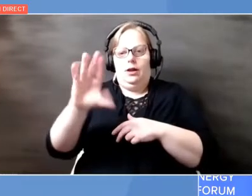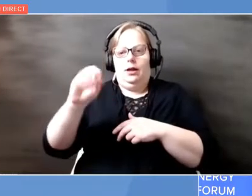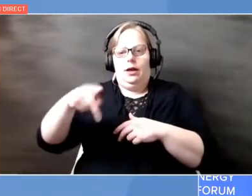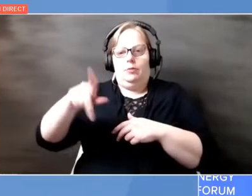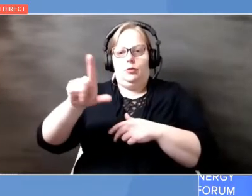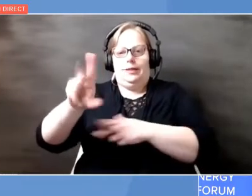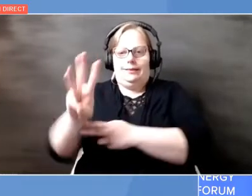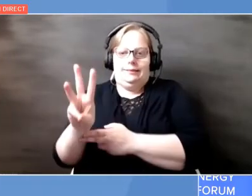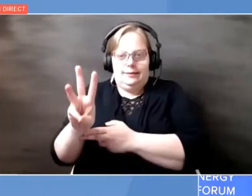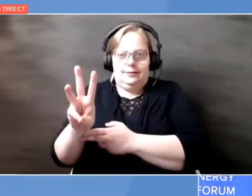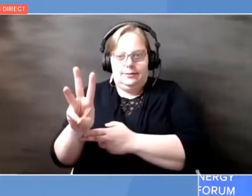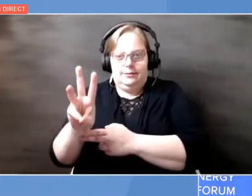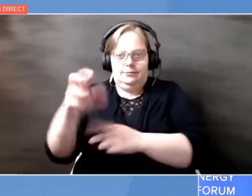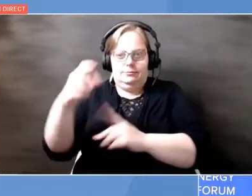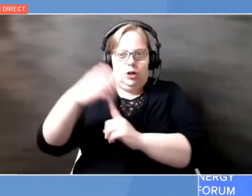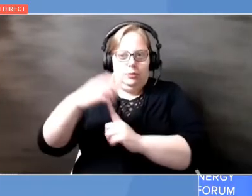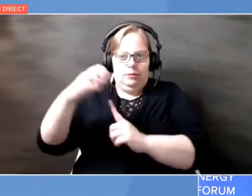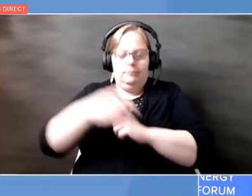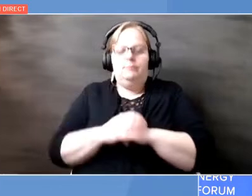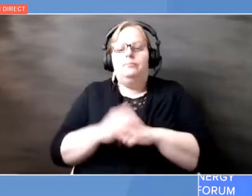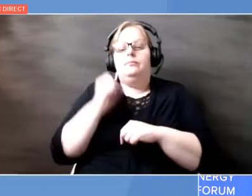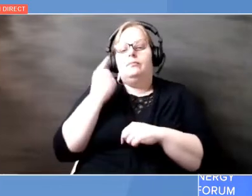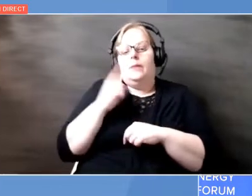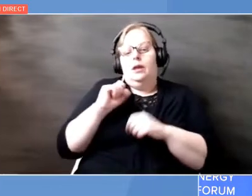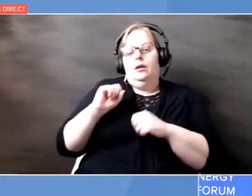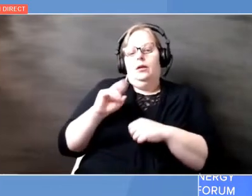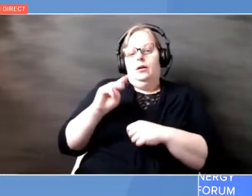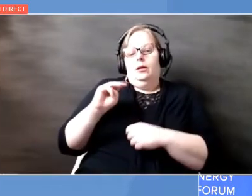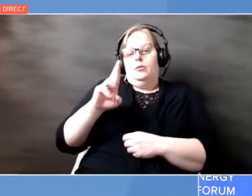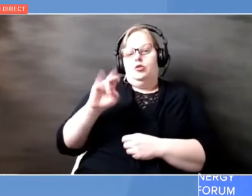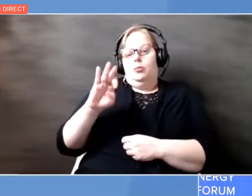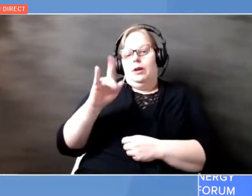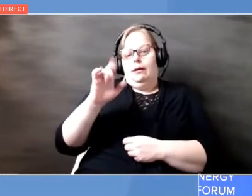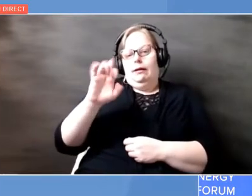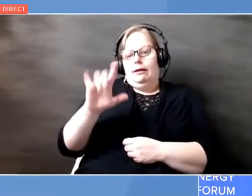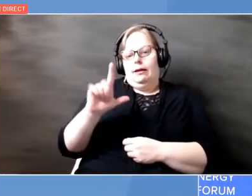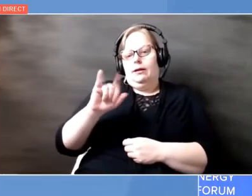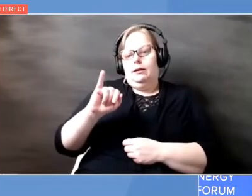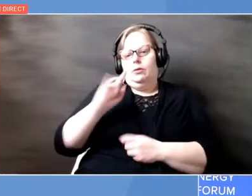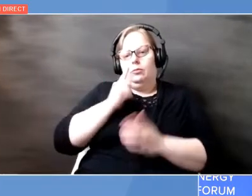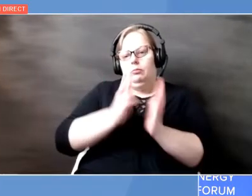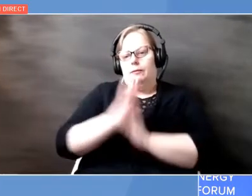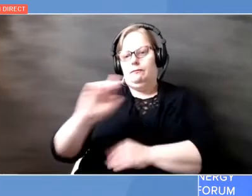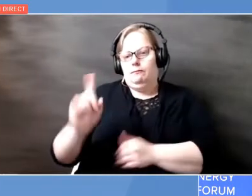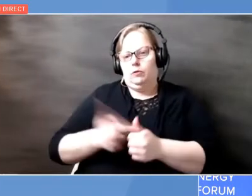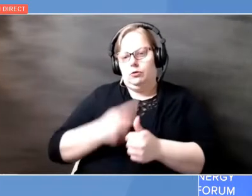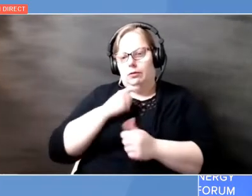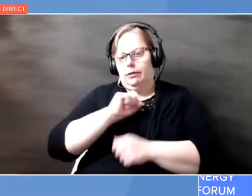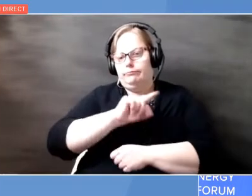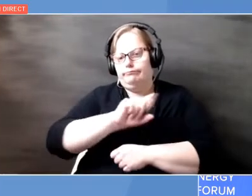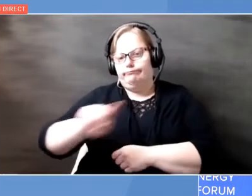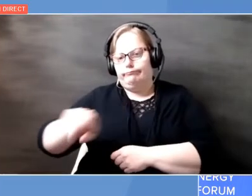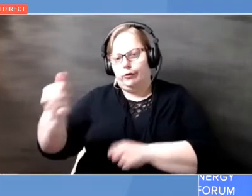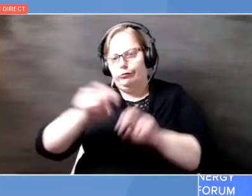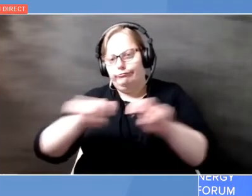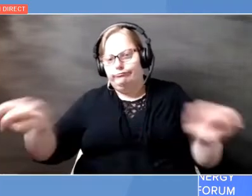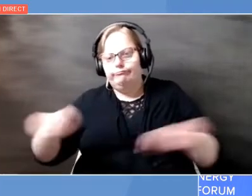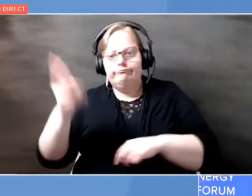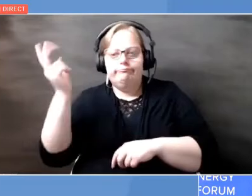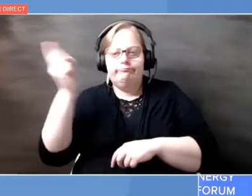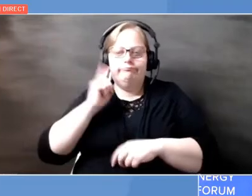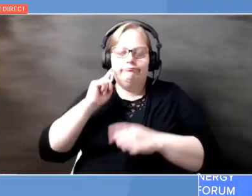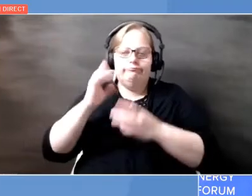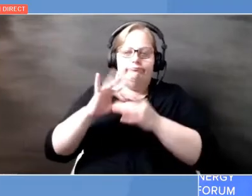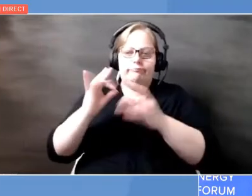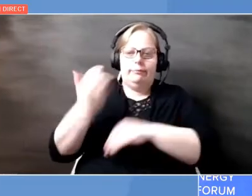Benally, want to direct the first question to you, but then open it up to the others as well. You know, hearing the Secretary's comments last night at the